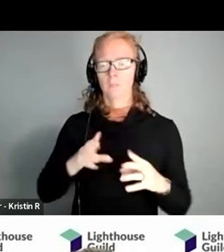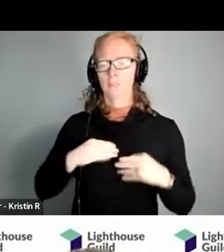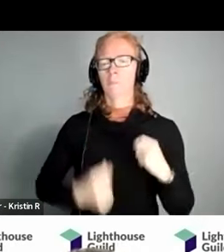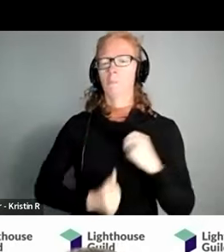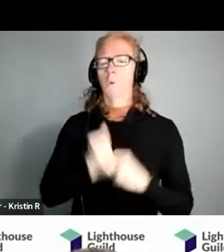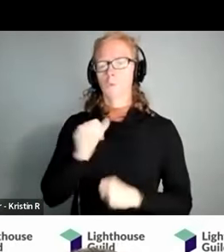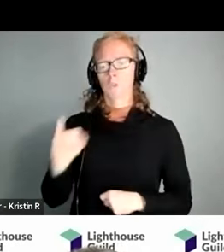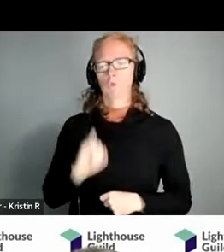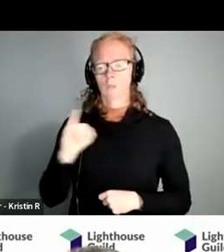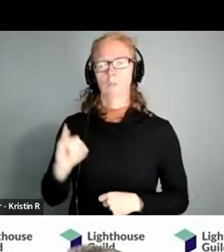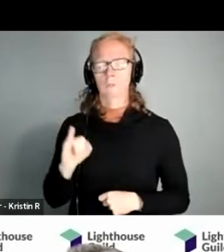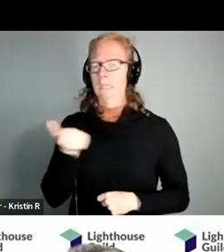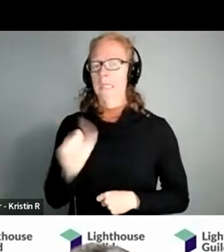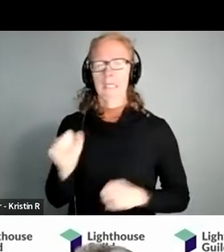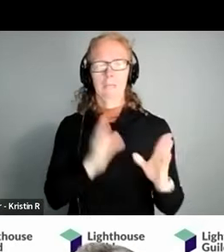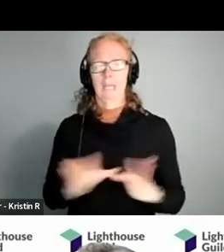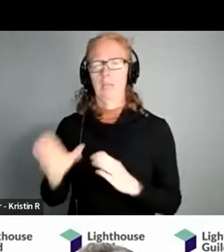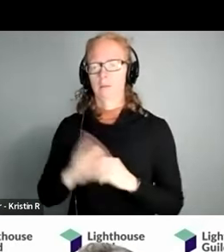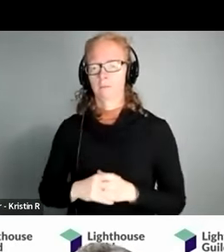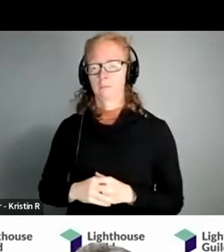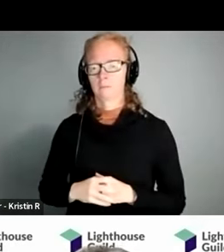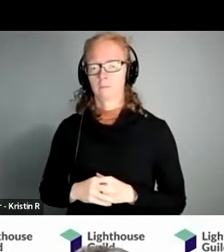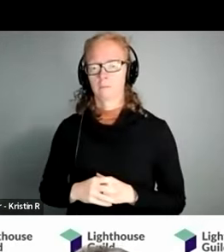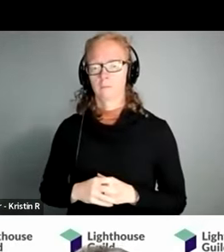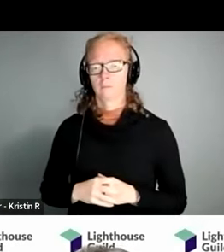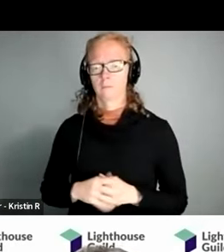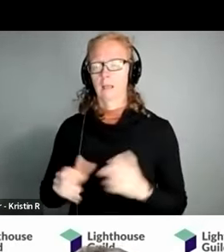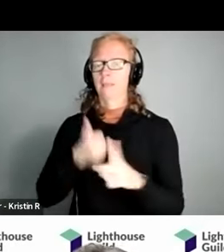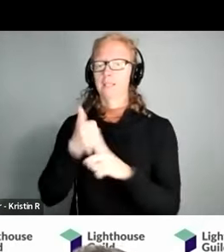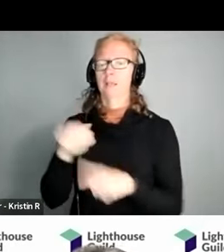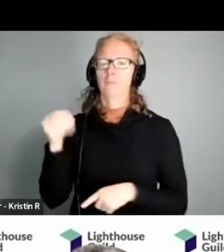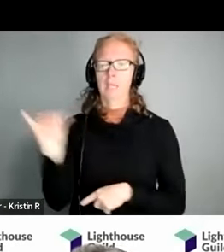all insurance plans um and of course self-pay